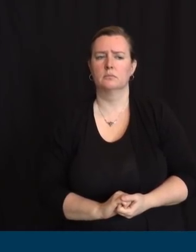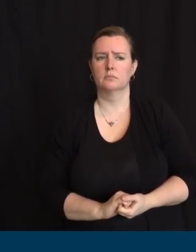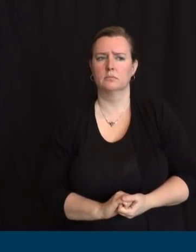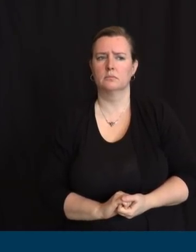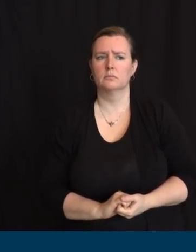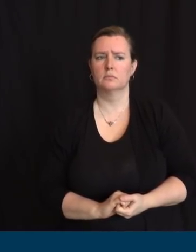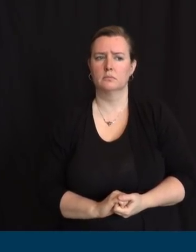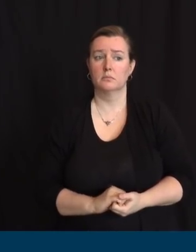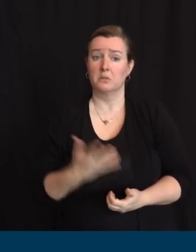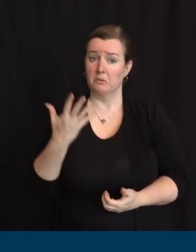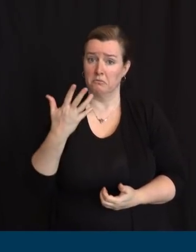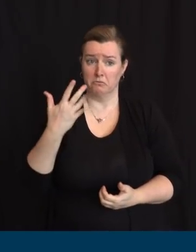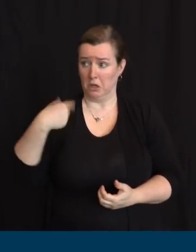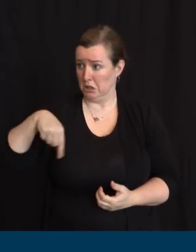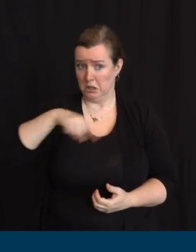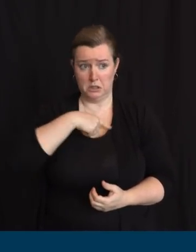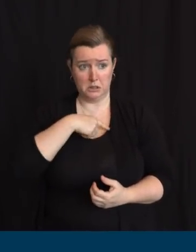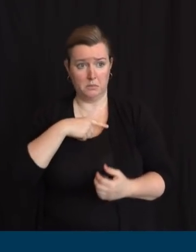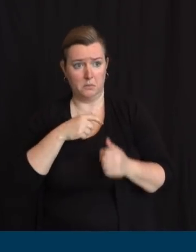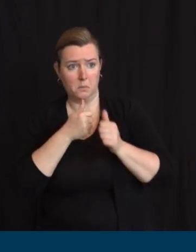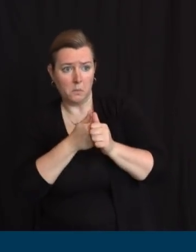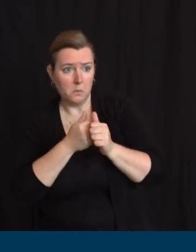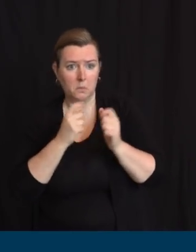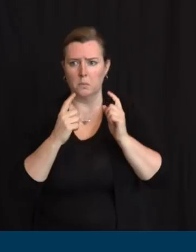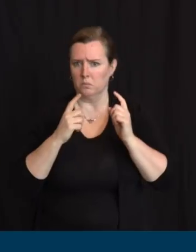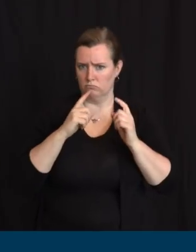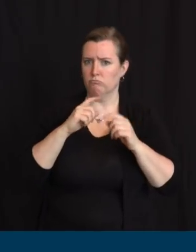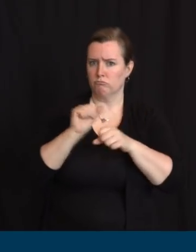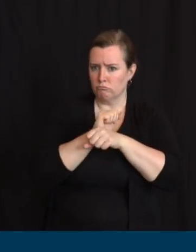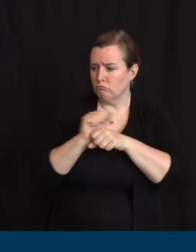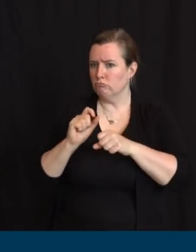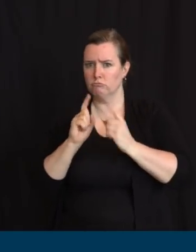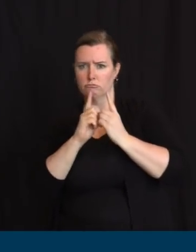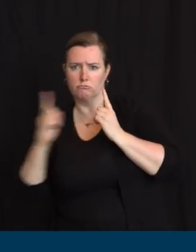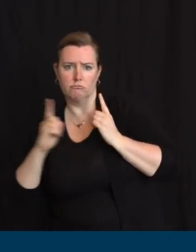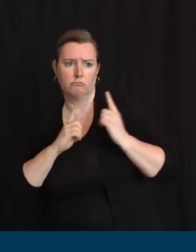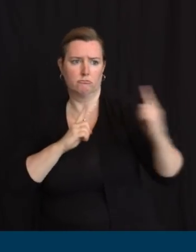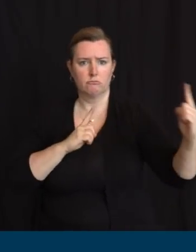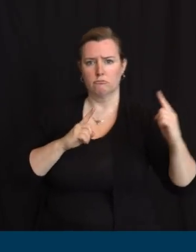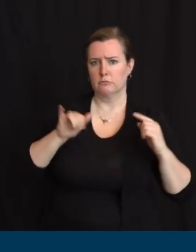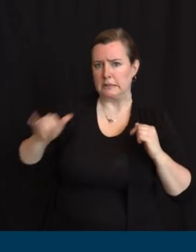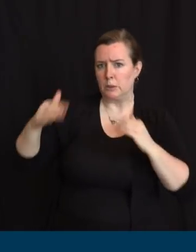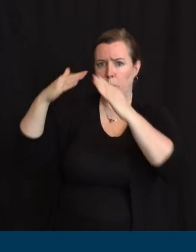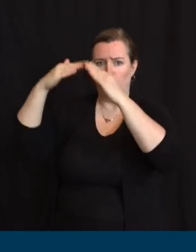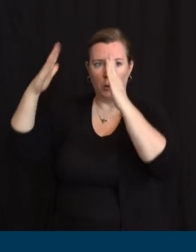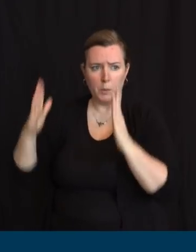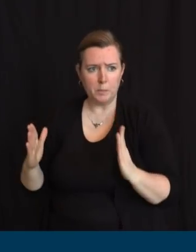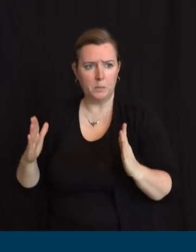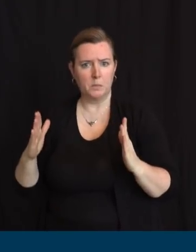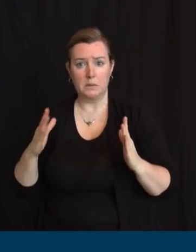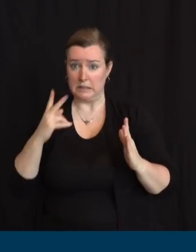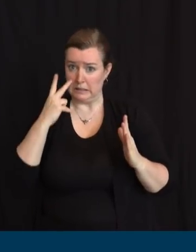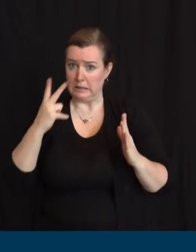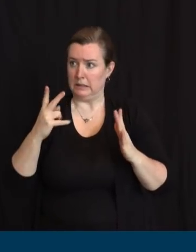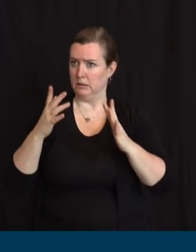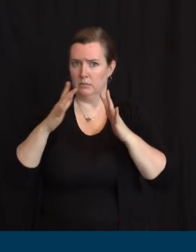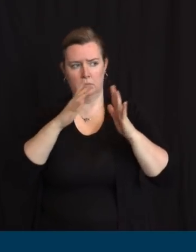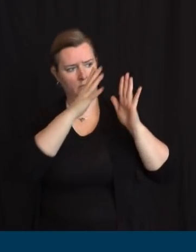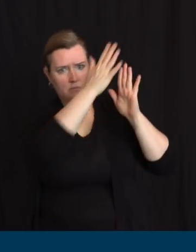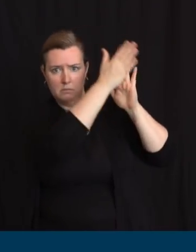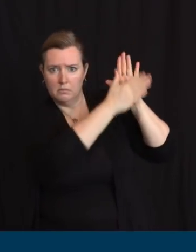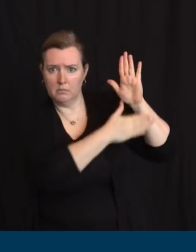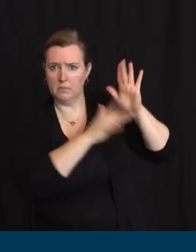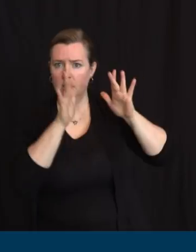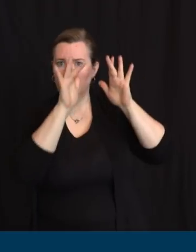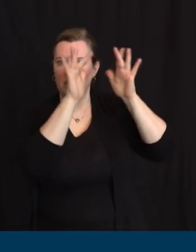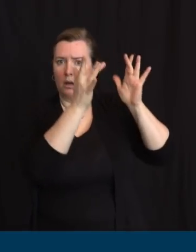distancing to heart, we've been able to turn much of this map to the light shade. Meaning, again, that the rates of COVID-19